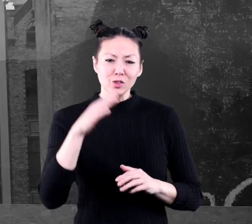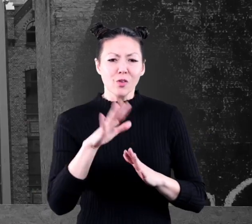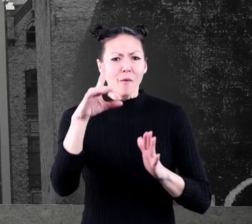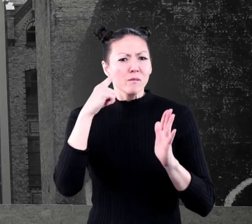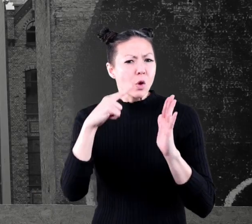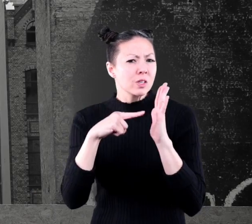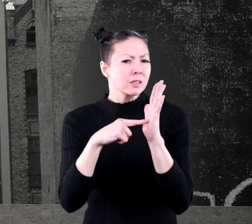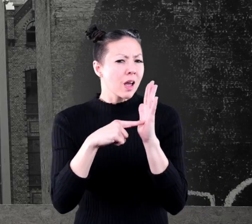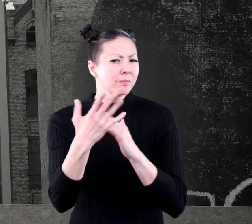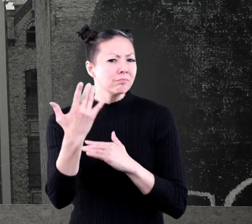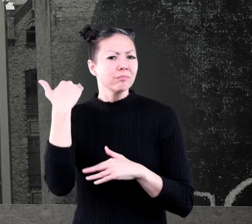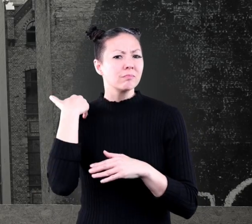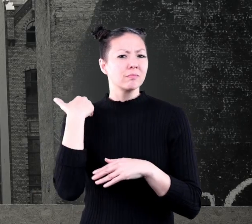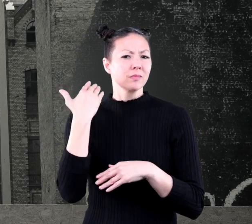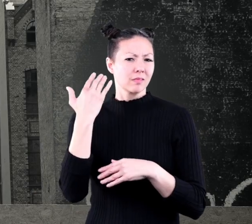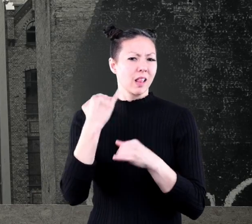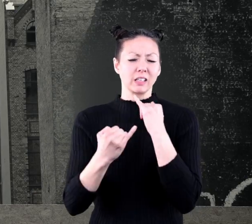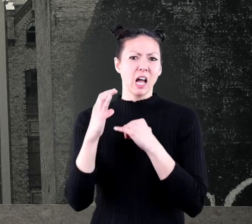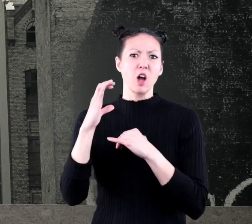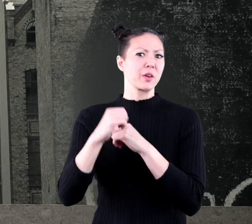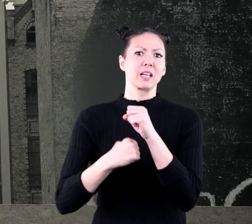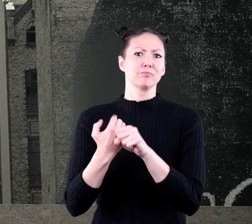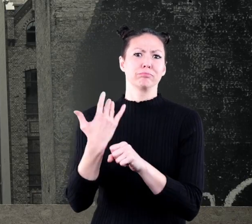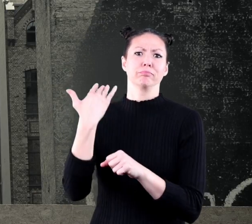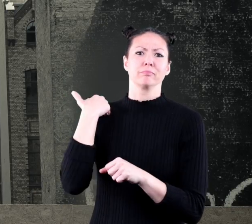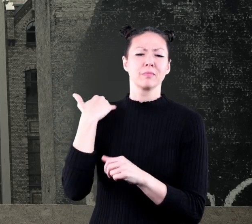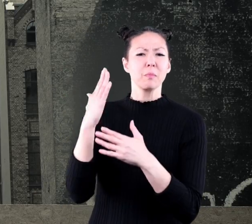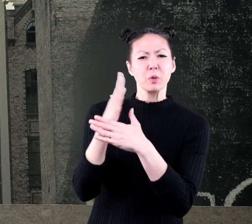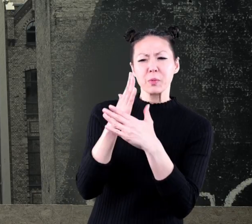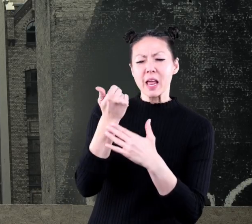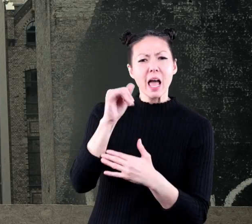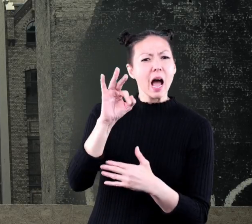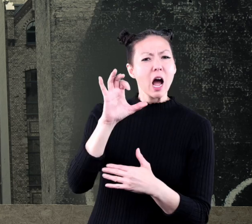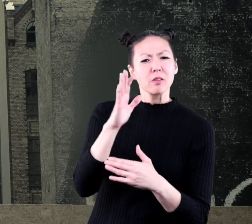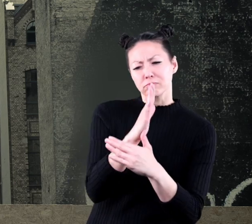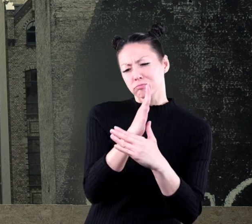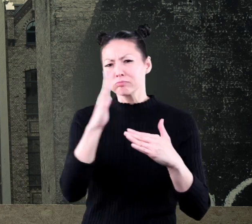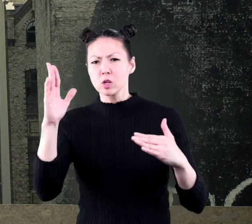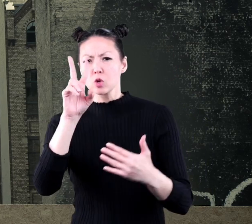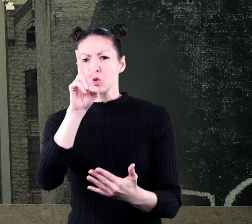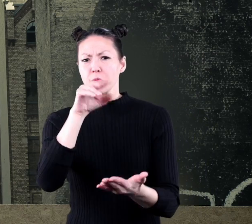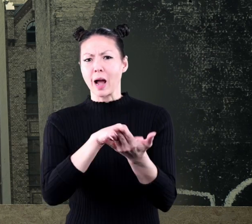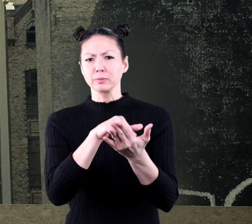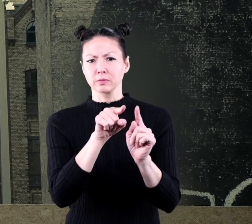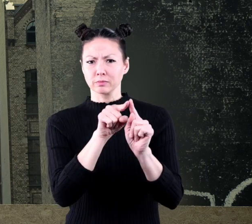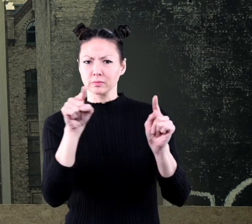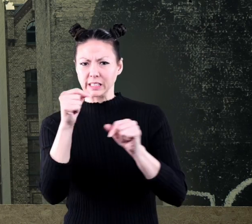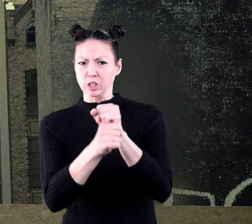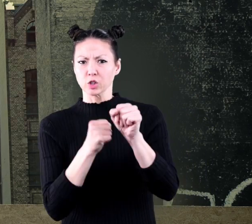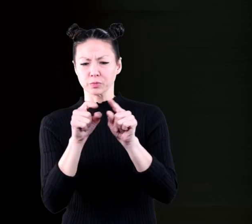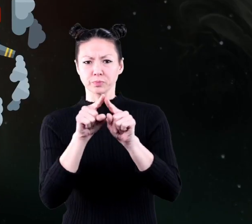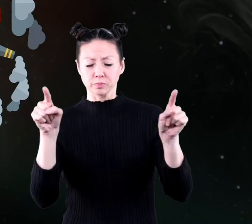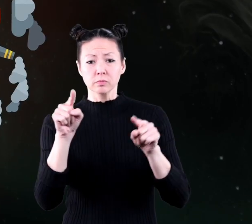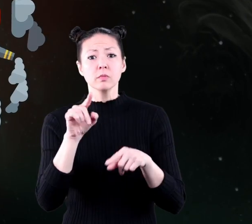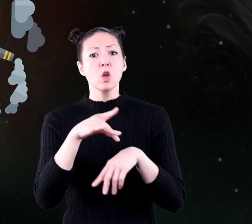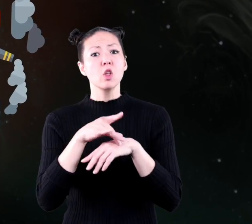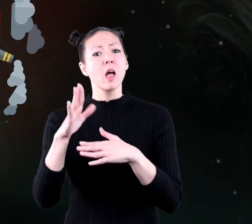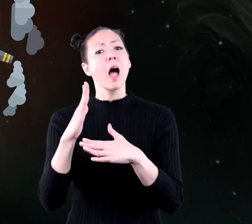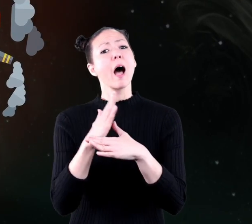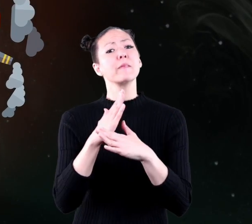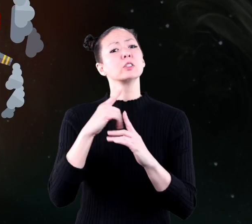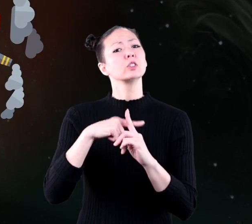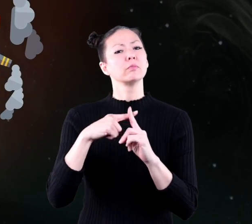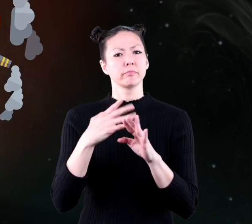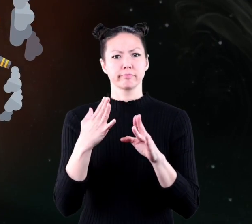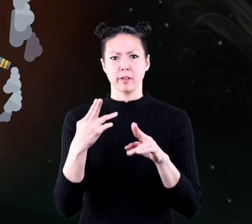For example, in the last hundred years between the 1900s and the 2000s, Earth's average